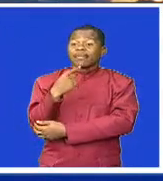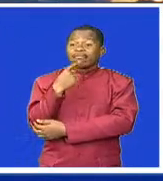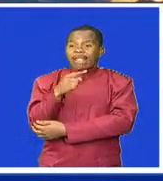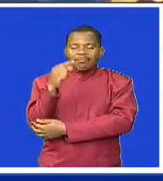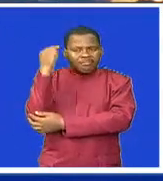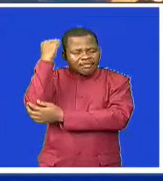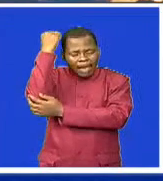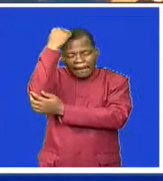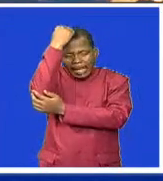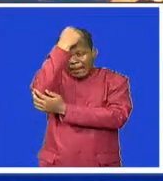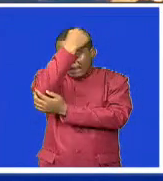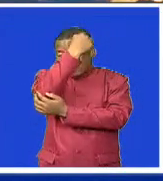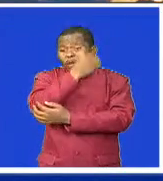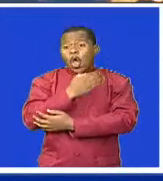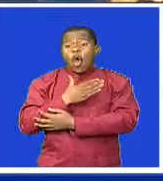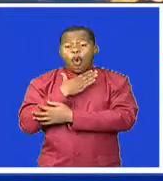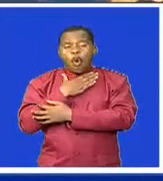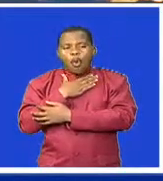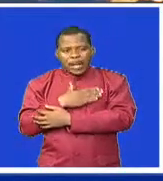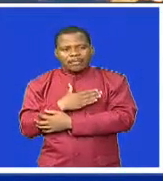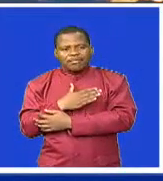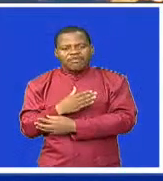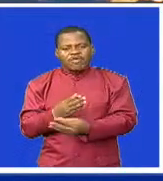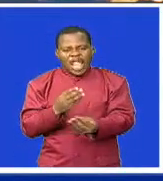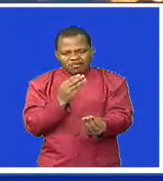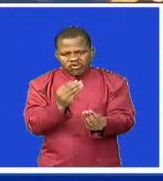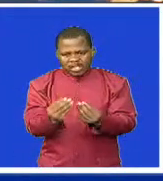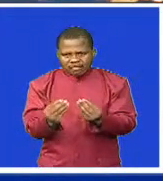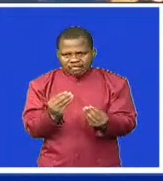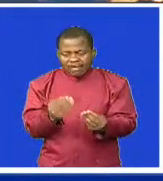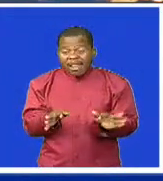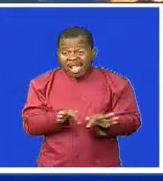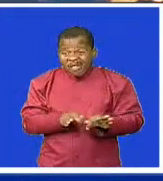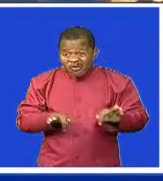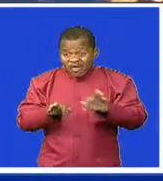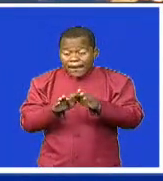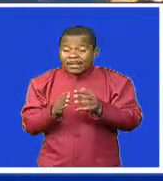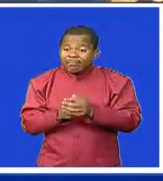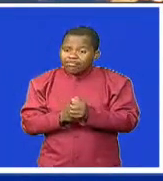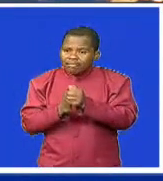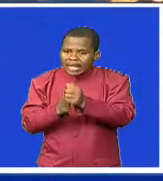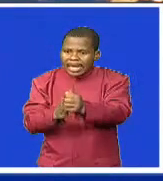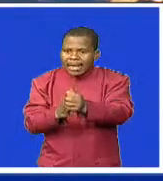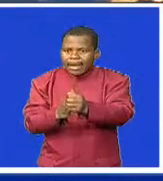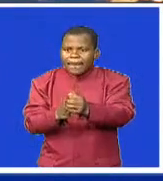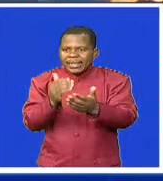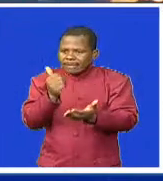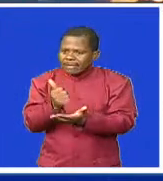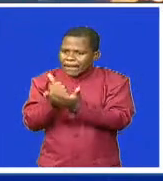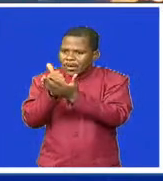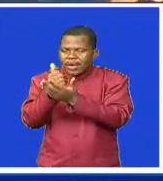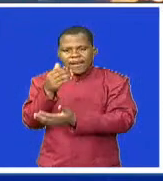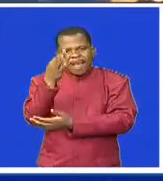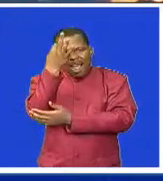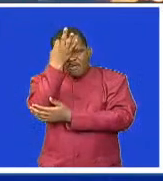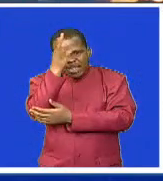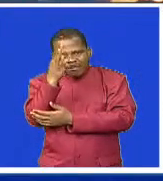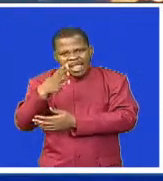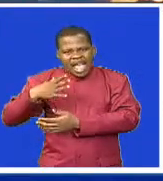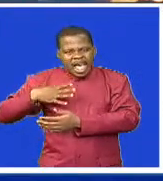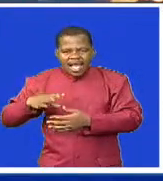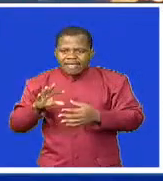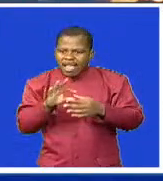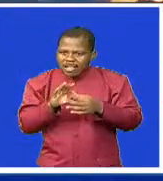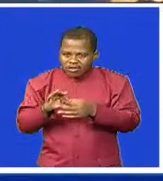see all child-headed families being supported by the government and other stakeholders. Masugu was speaking at Egudzeni